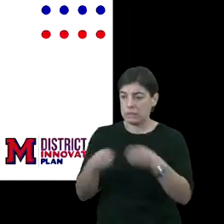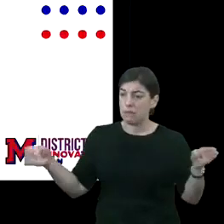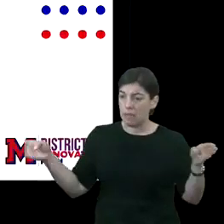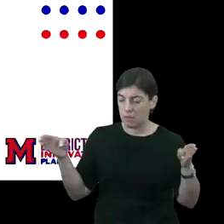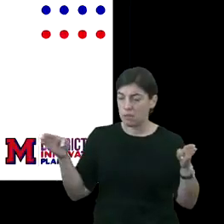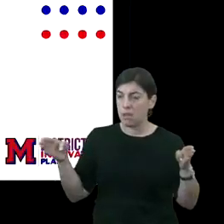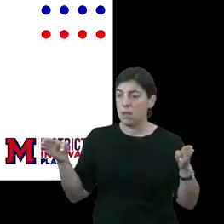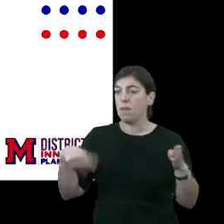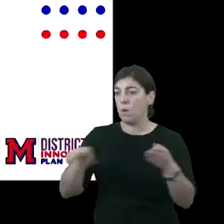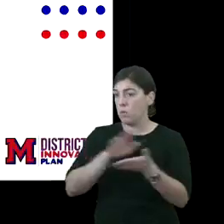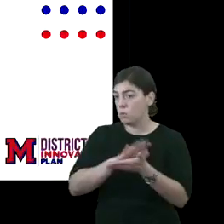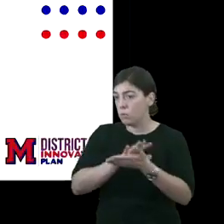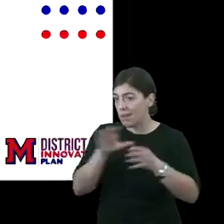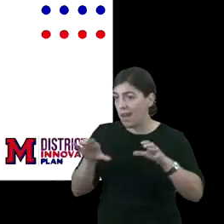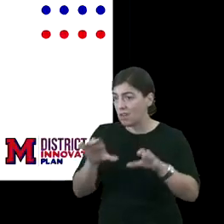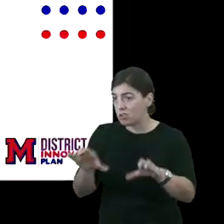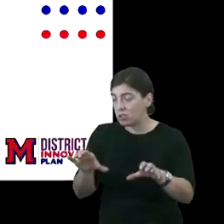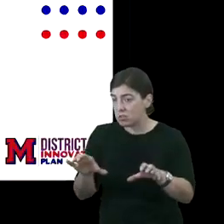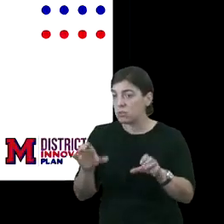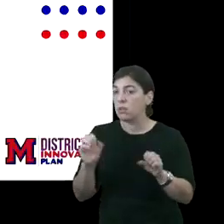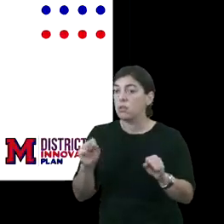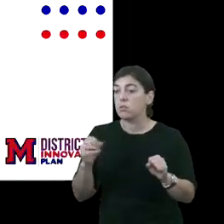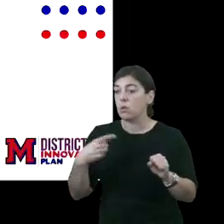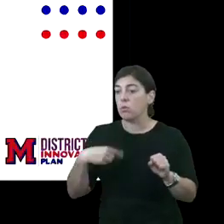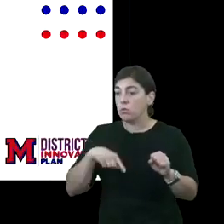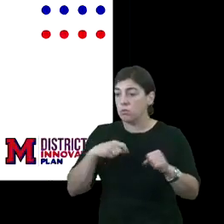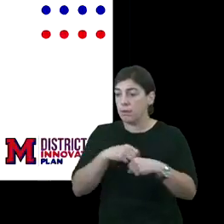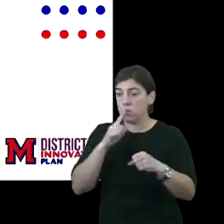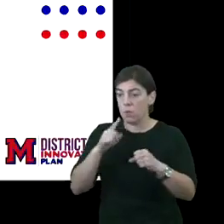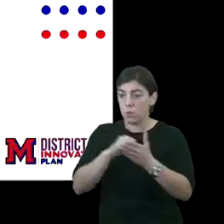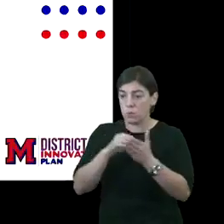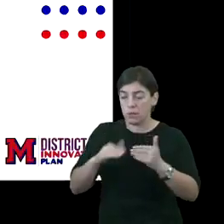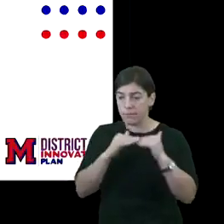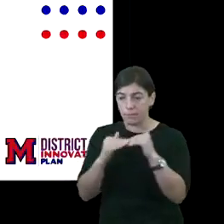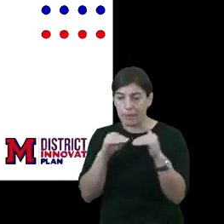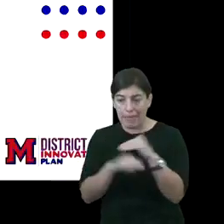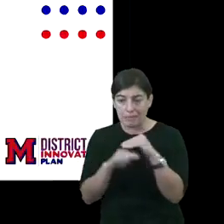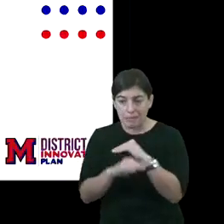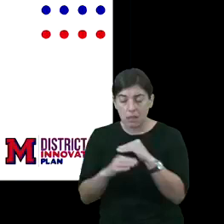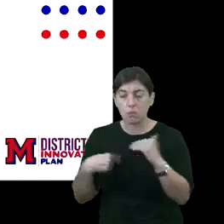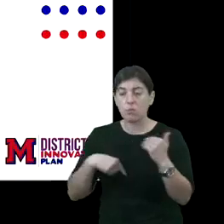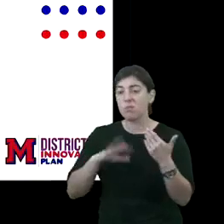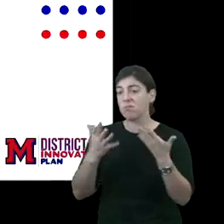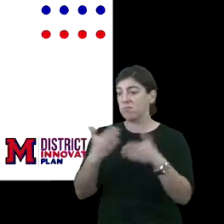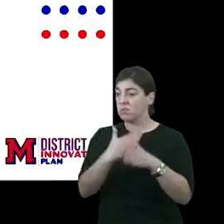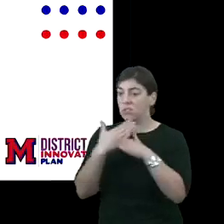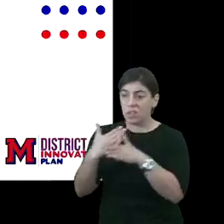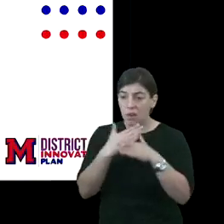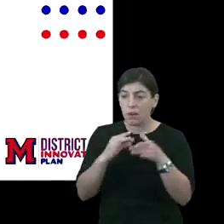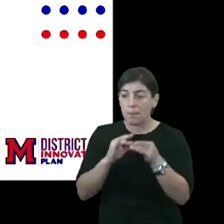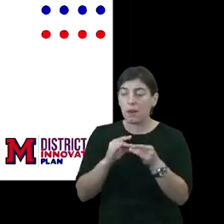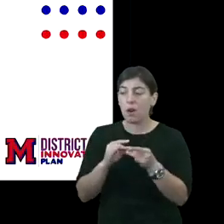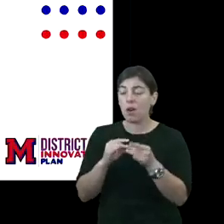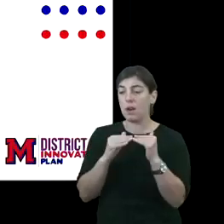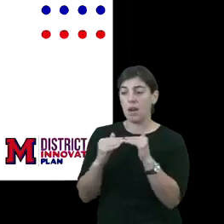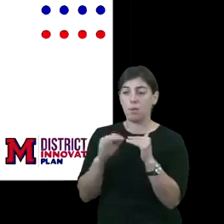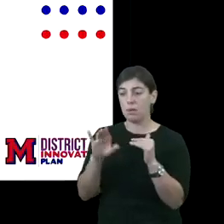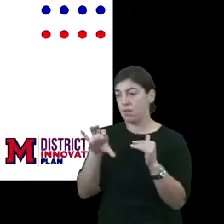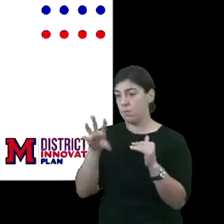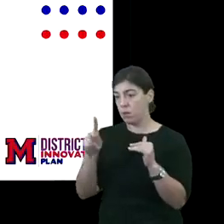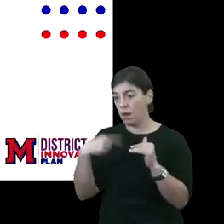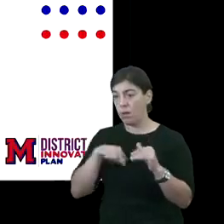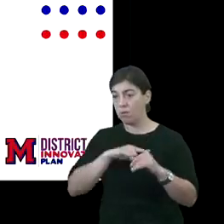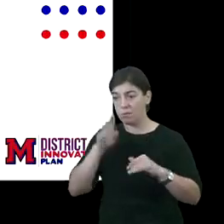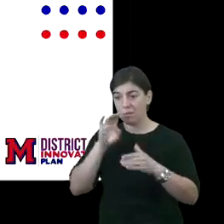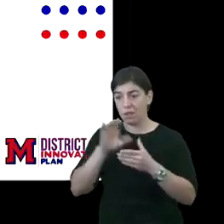these school actions so that we ensure the students have equitable access. We've shared with you about our equity framework and how we